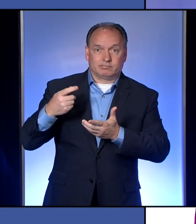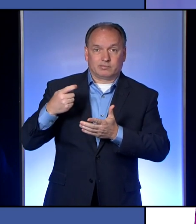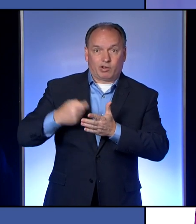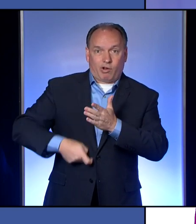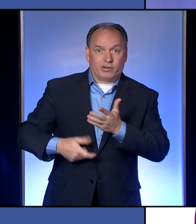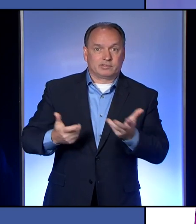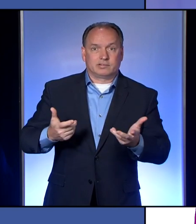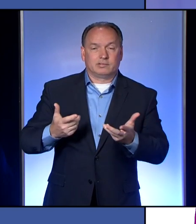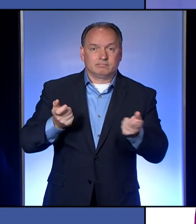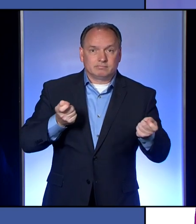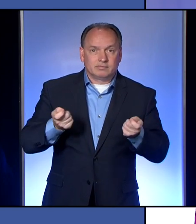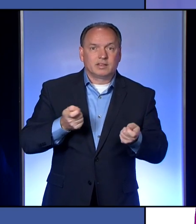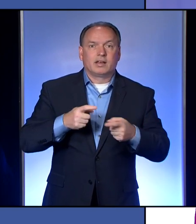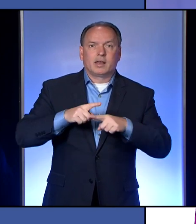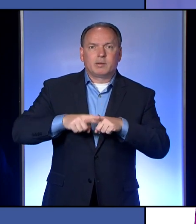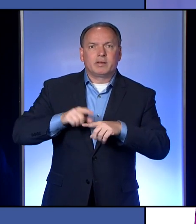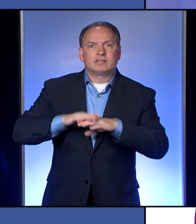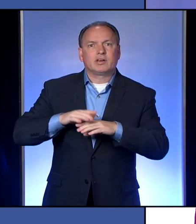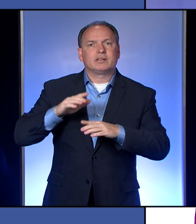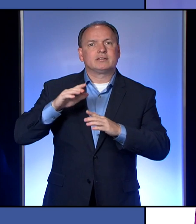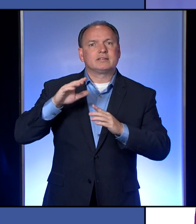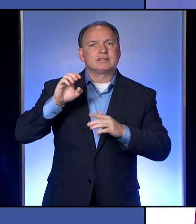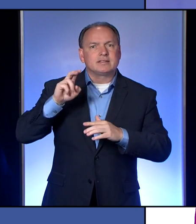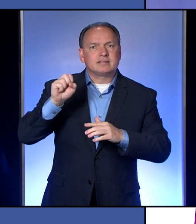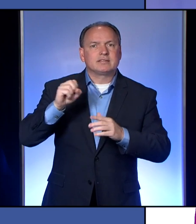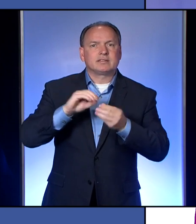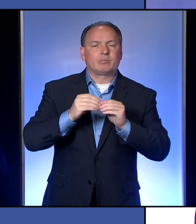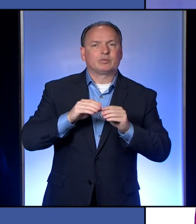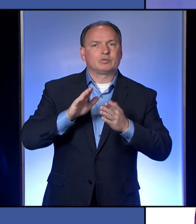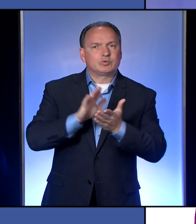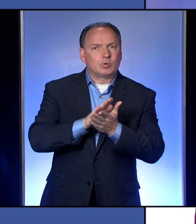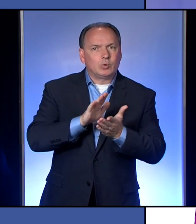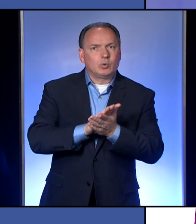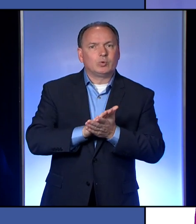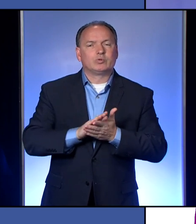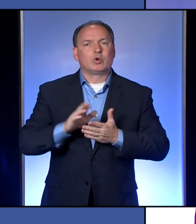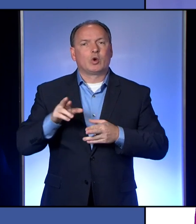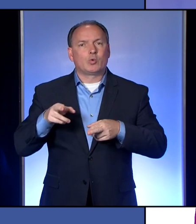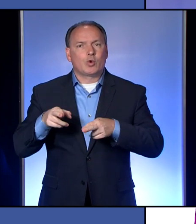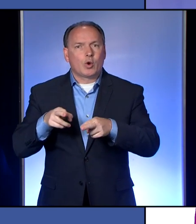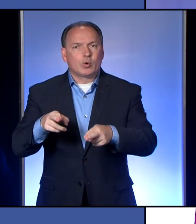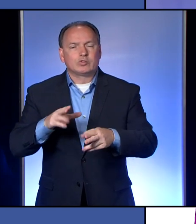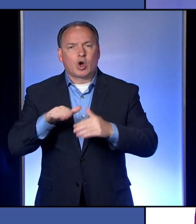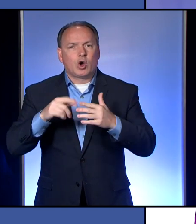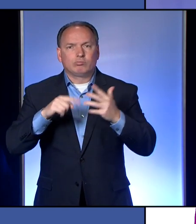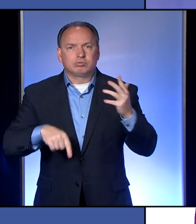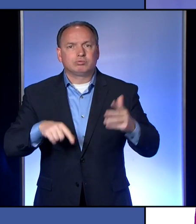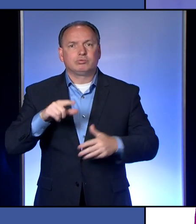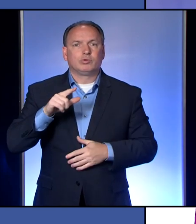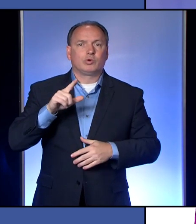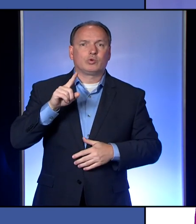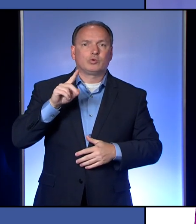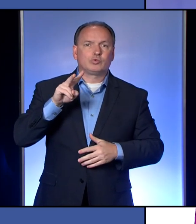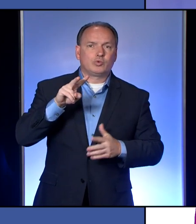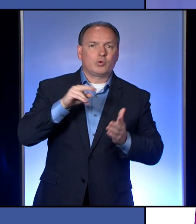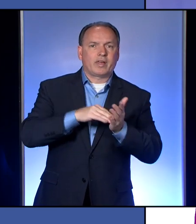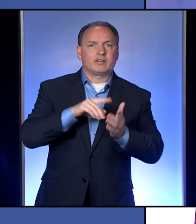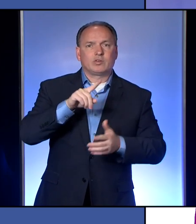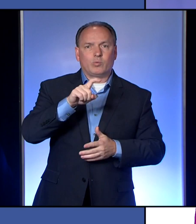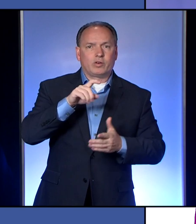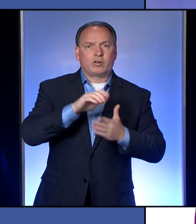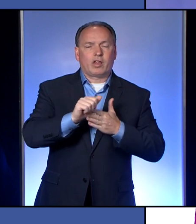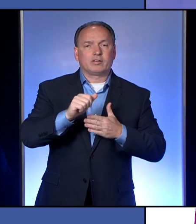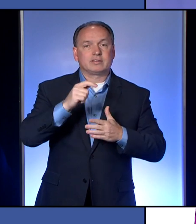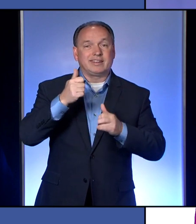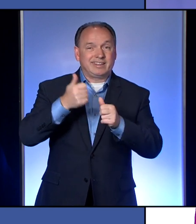on census numbers. So, your schools, the roads, all sorts of things. $2,100 per person that we don't